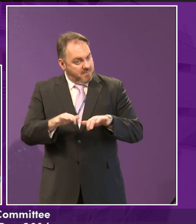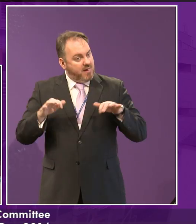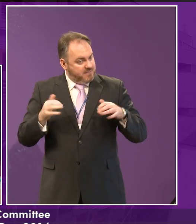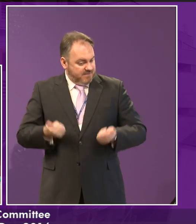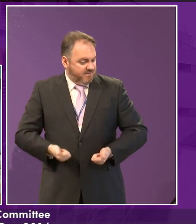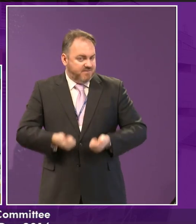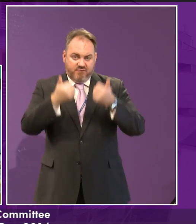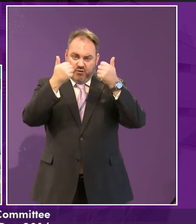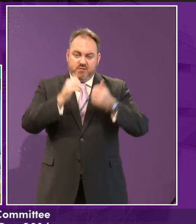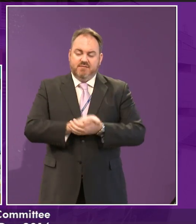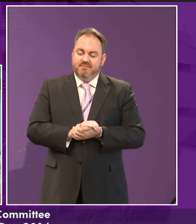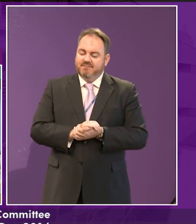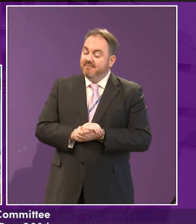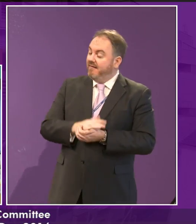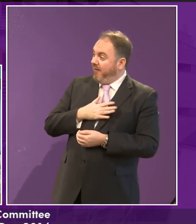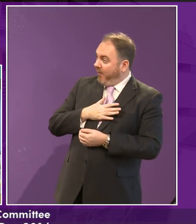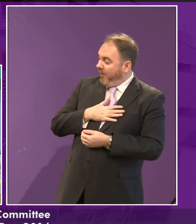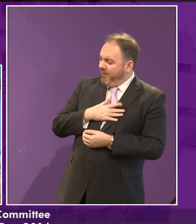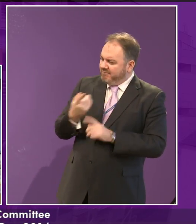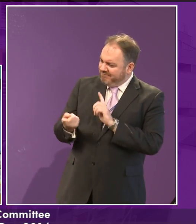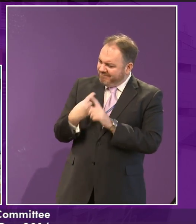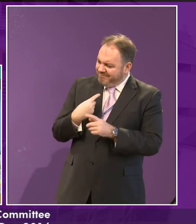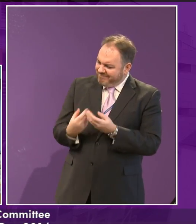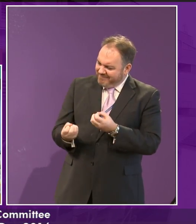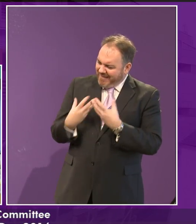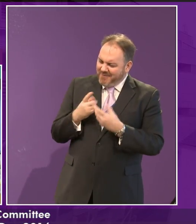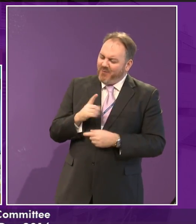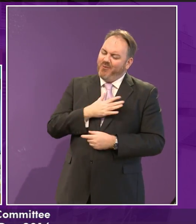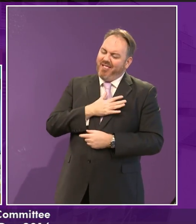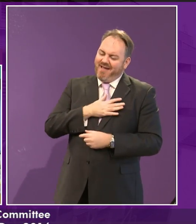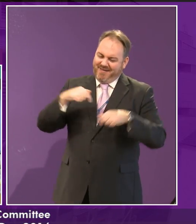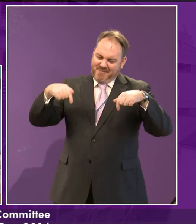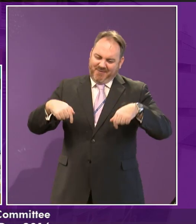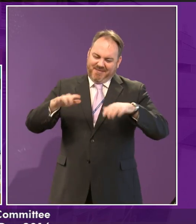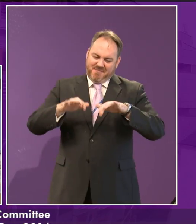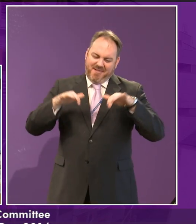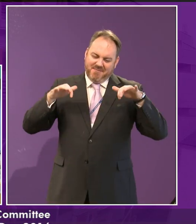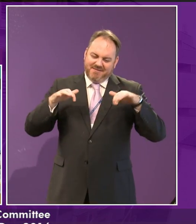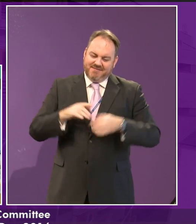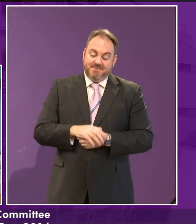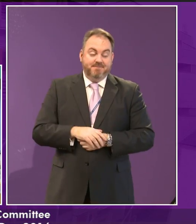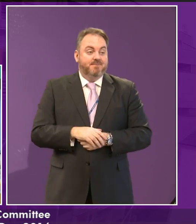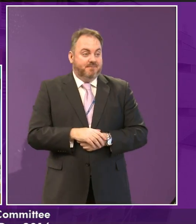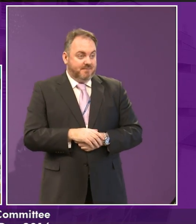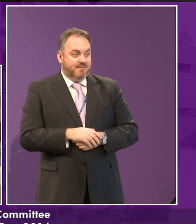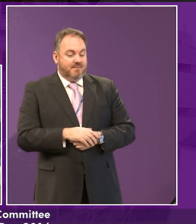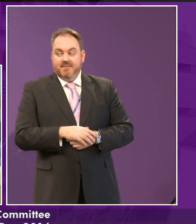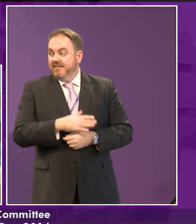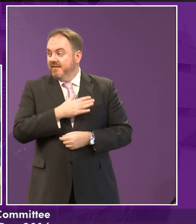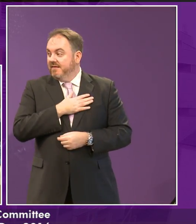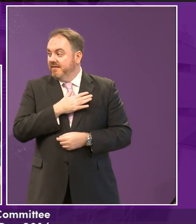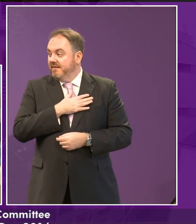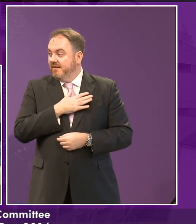it is. What kind of things do you think, Toby, that we do really well? I like the rights,